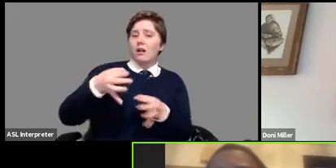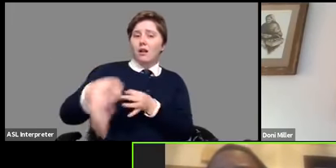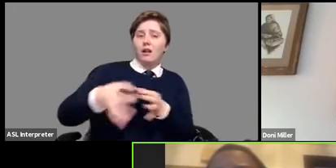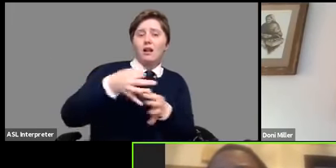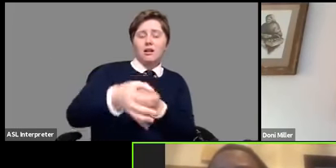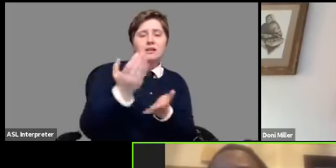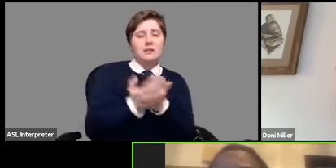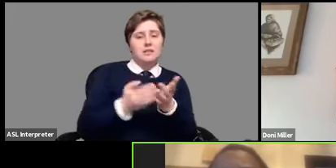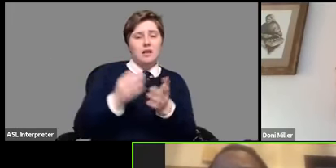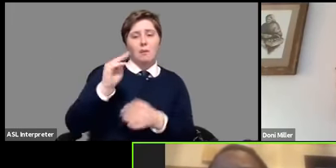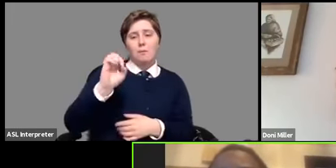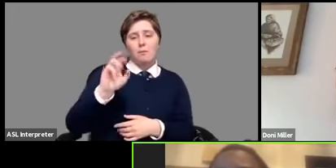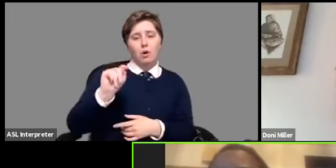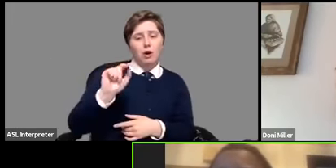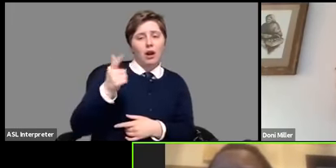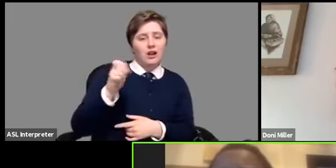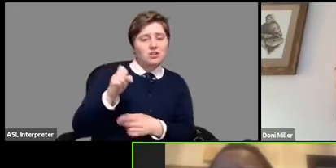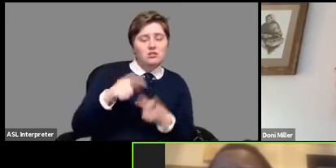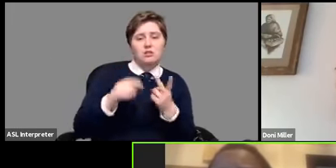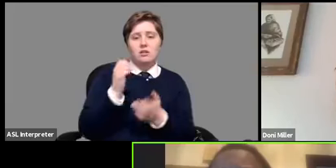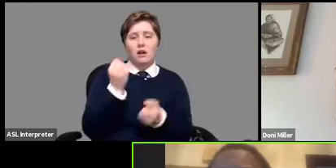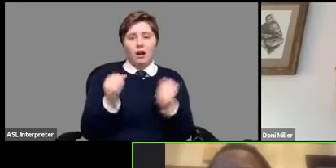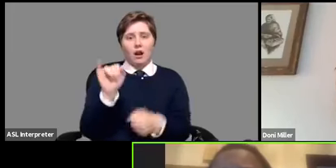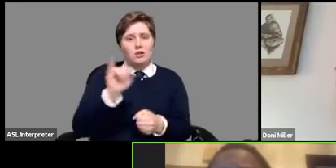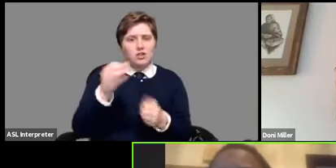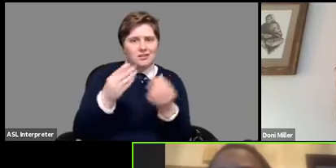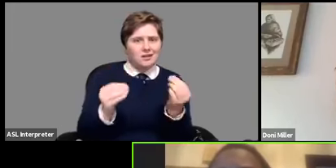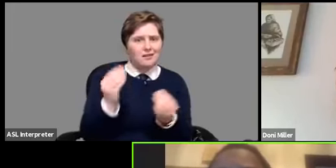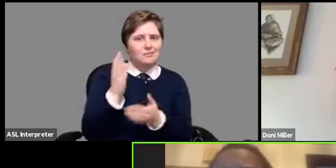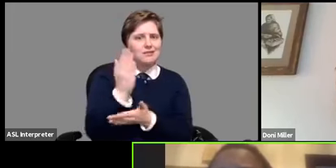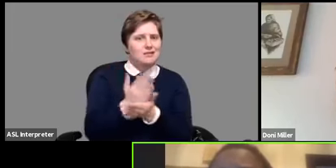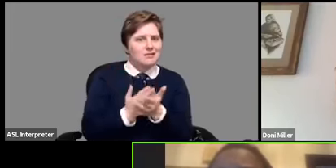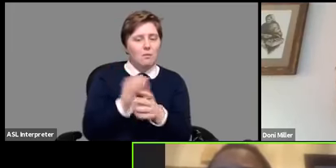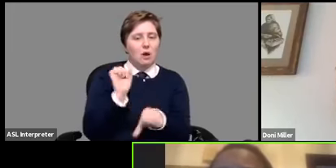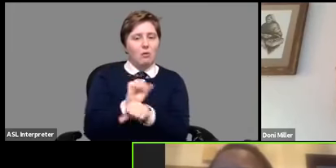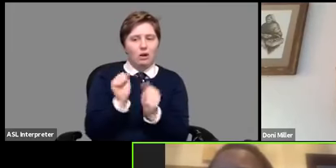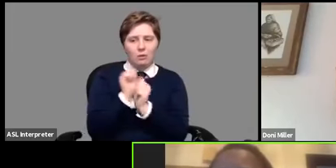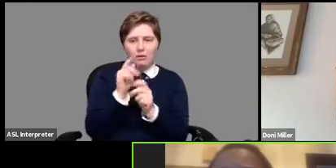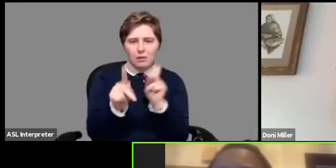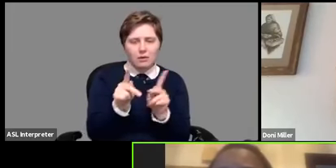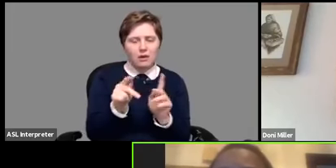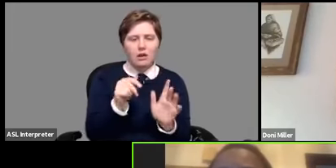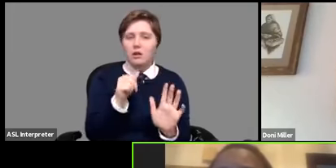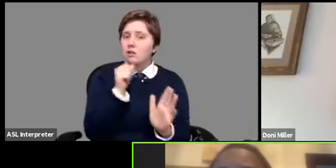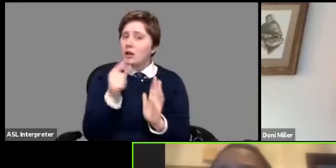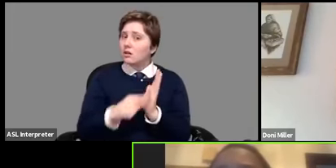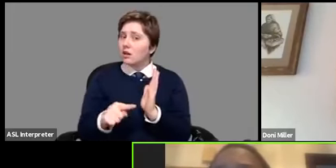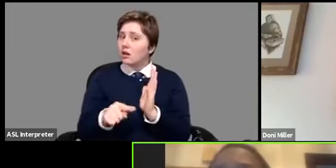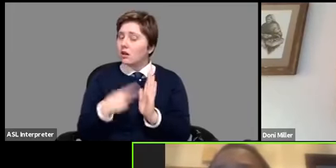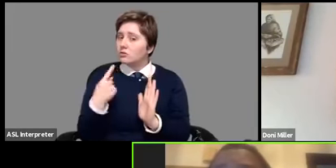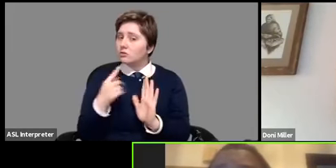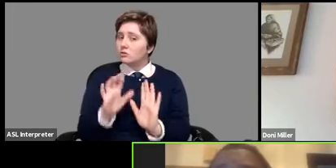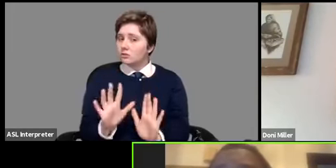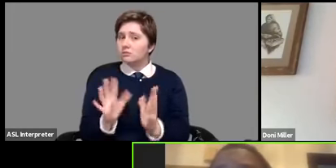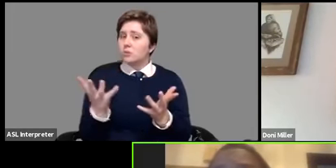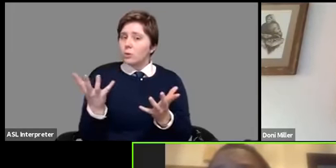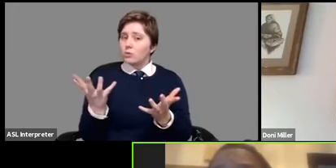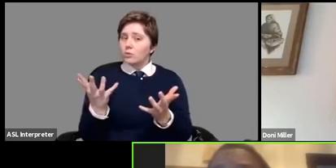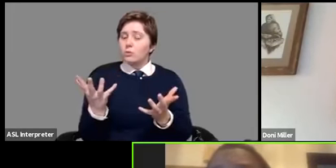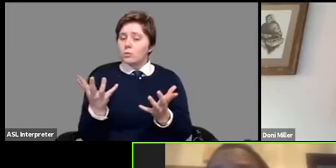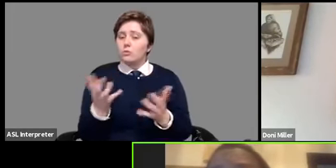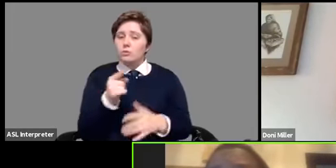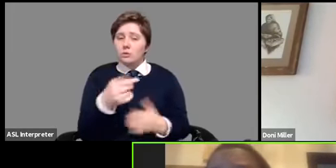mortgages um some car insurance companies are working with people not to cancel policies so you'll have